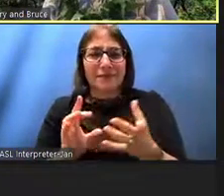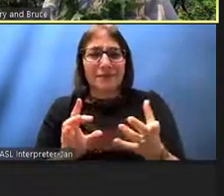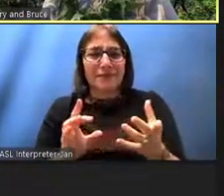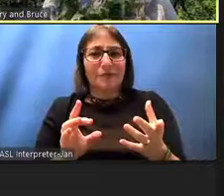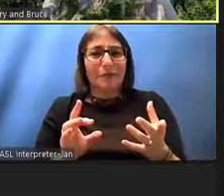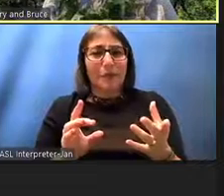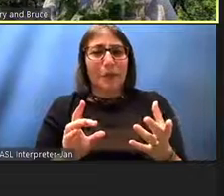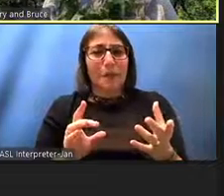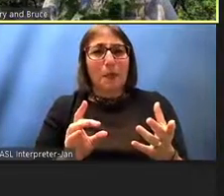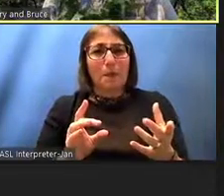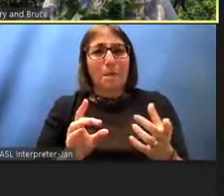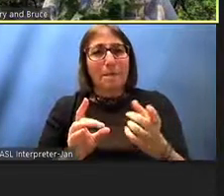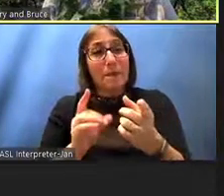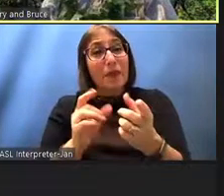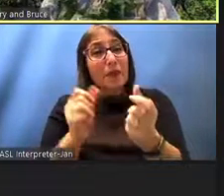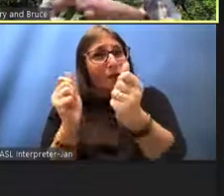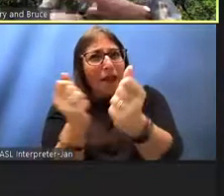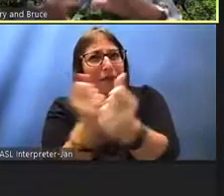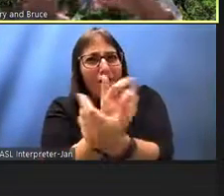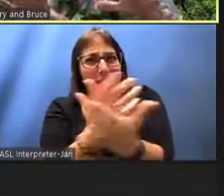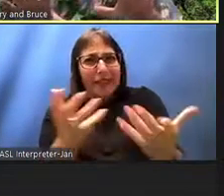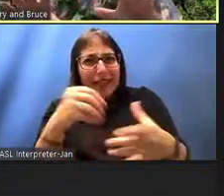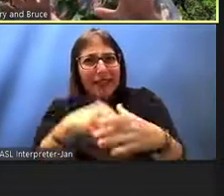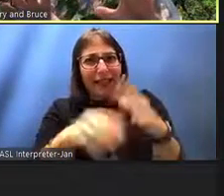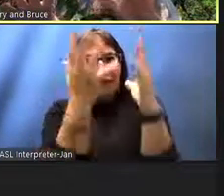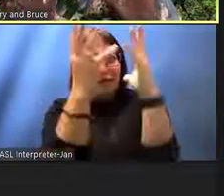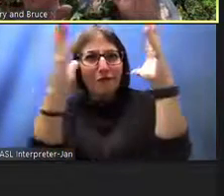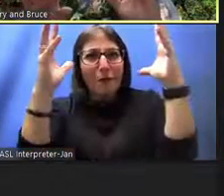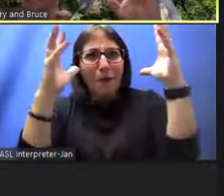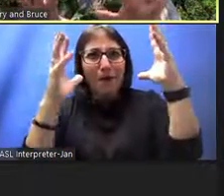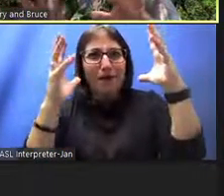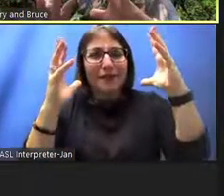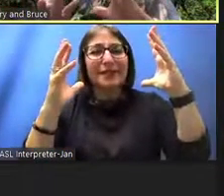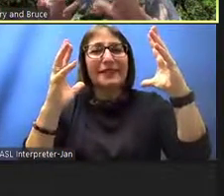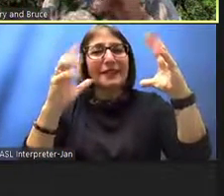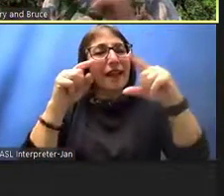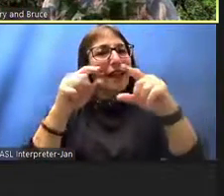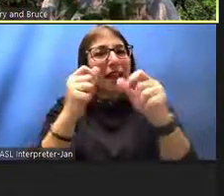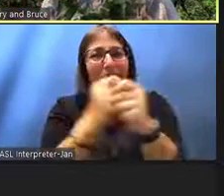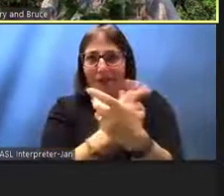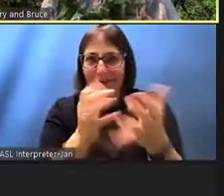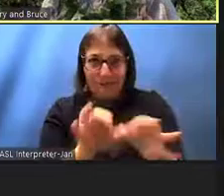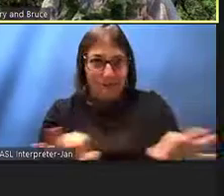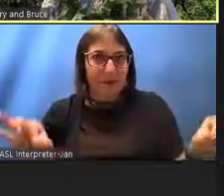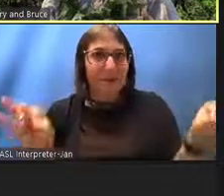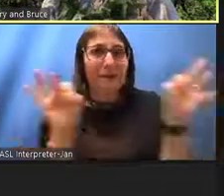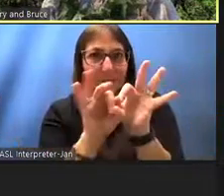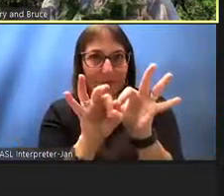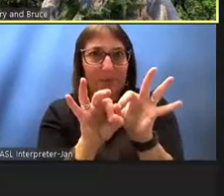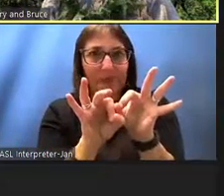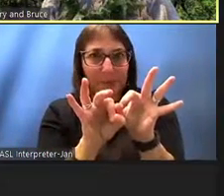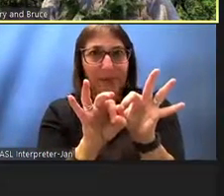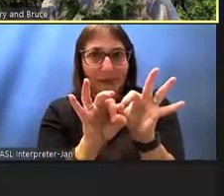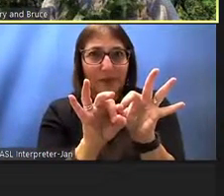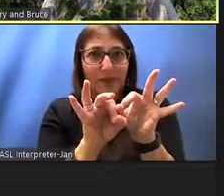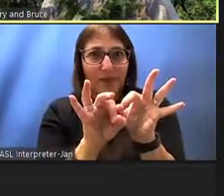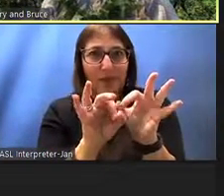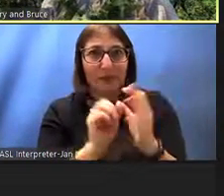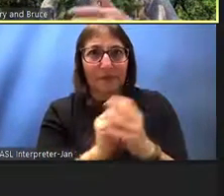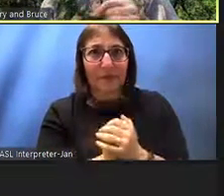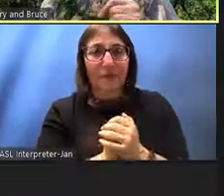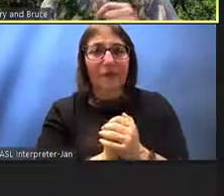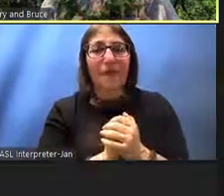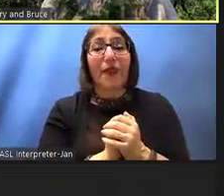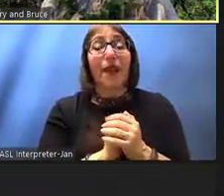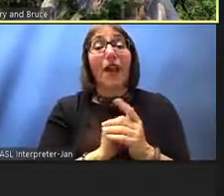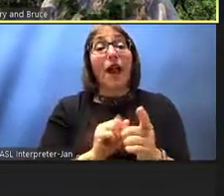important in this whole network of how we um not only